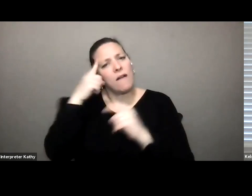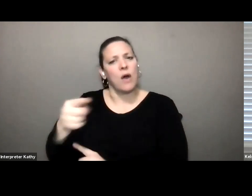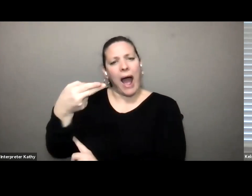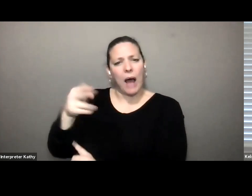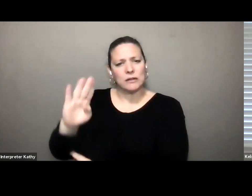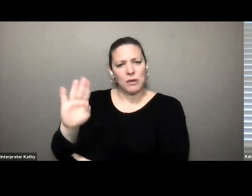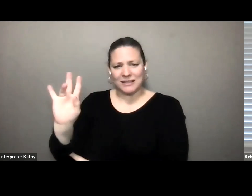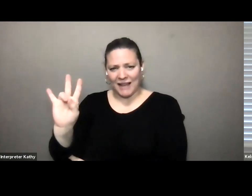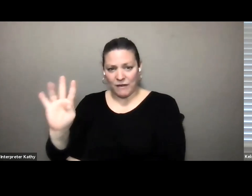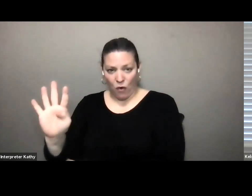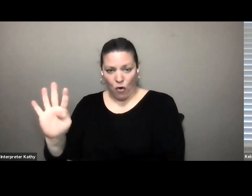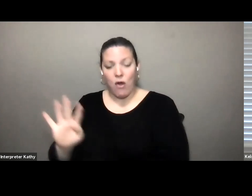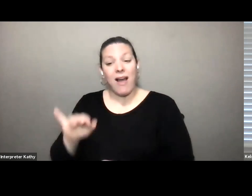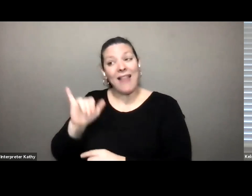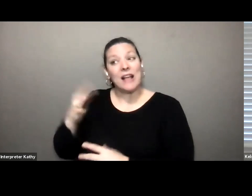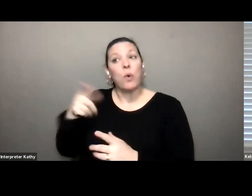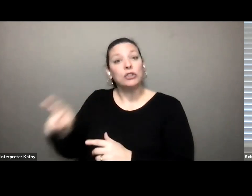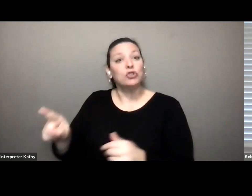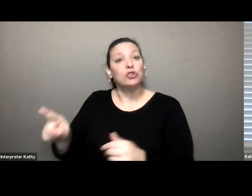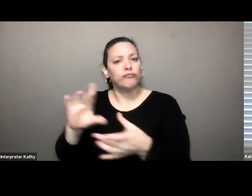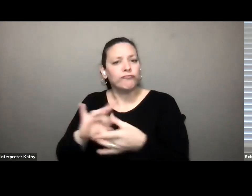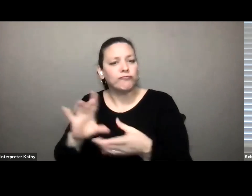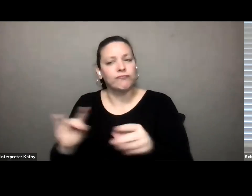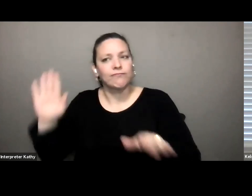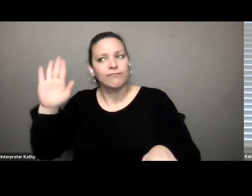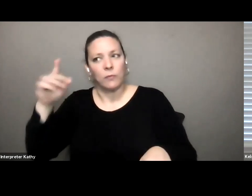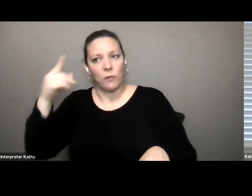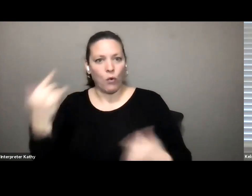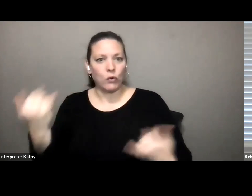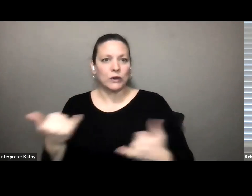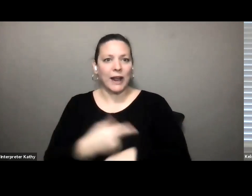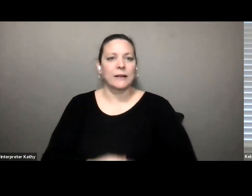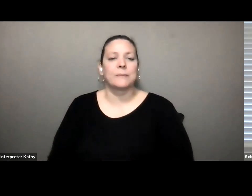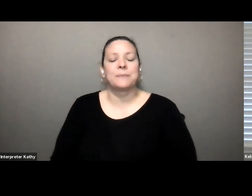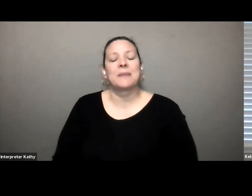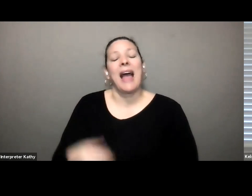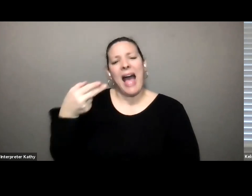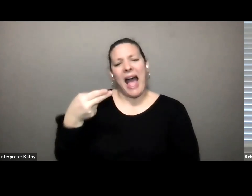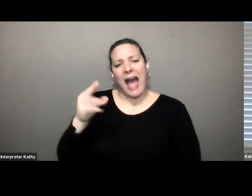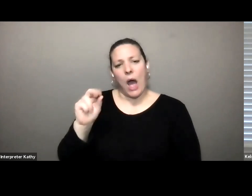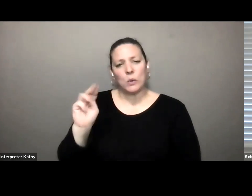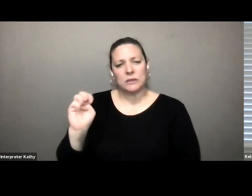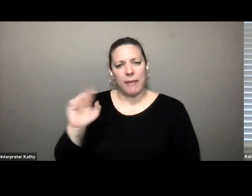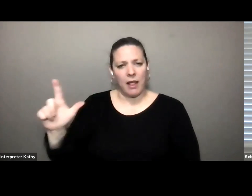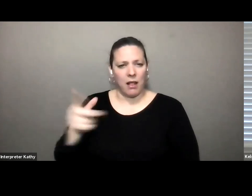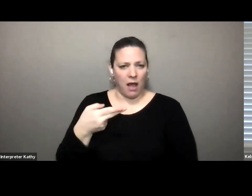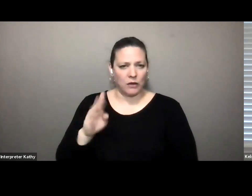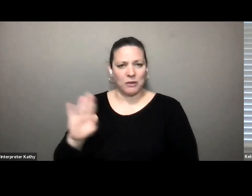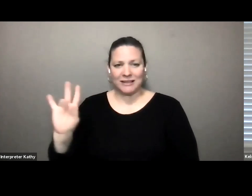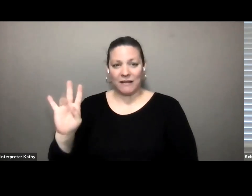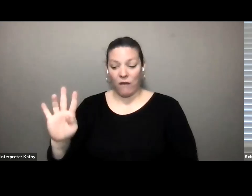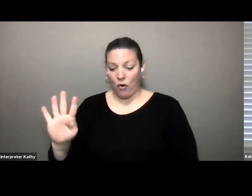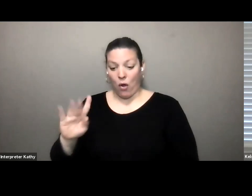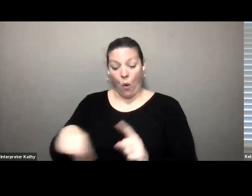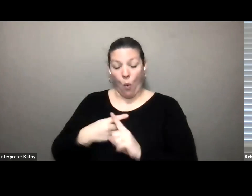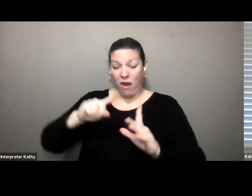that is what she was testifying on behalf today so house bill 74 originally as it was written it included some